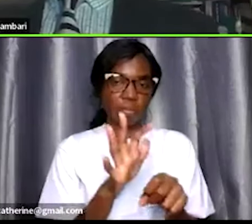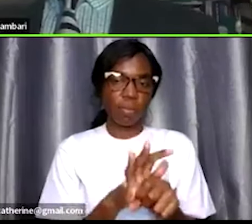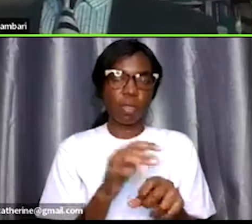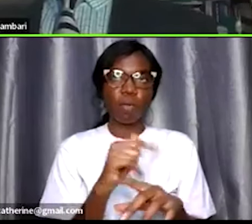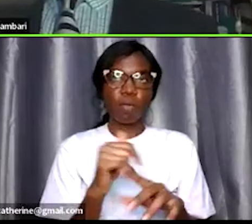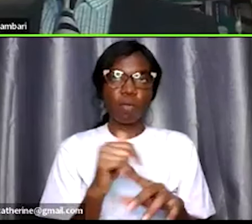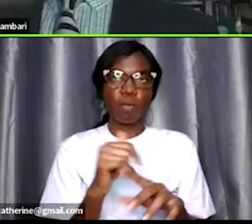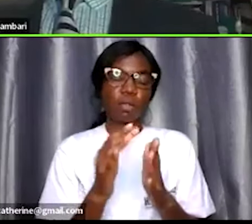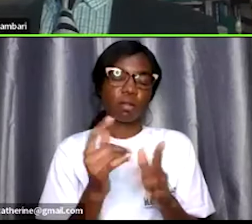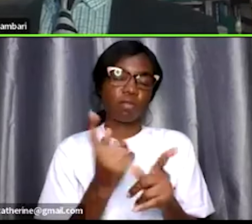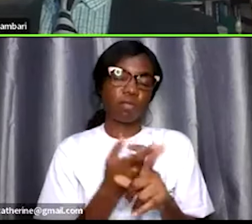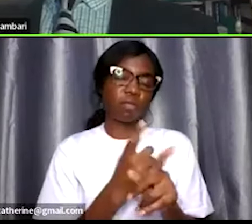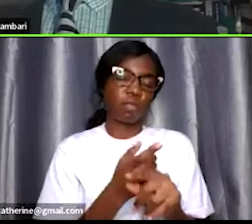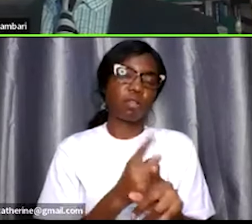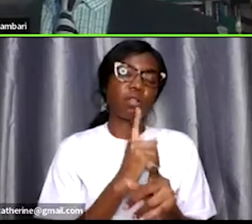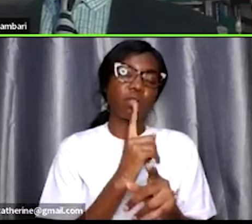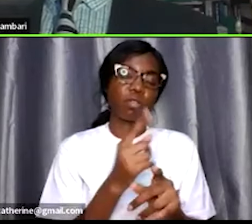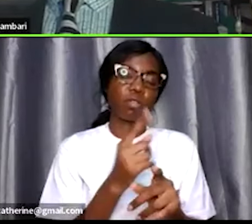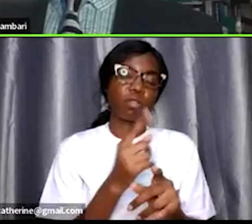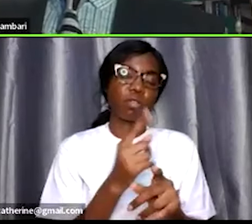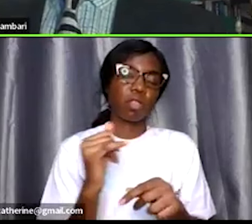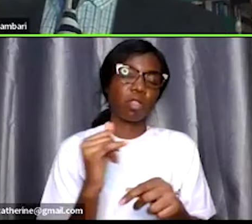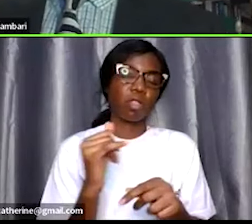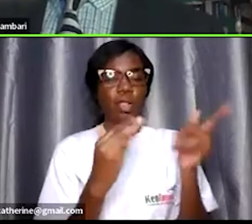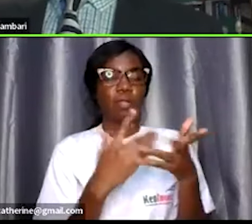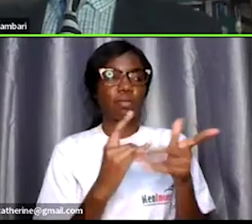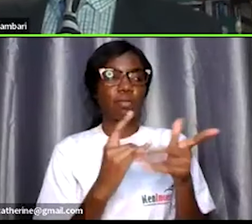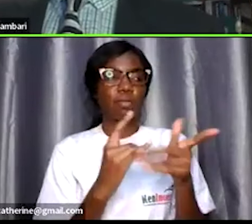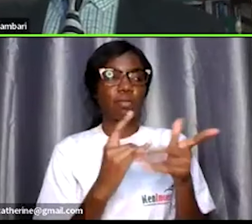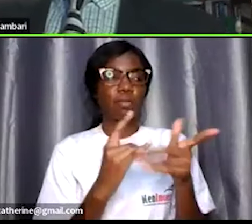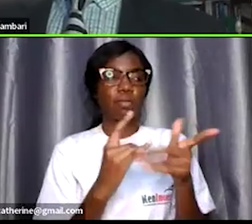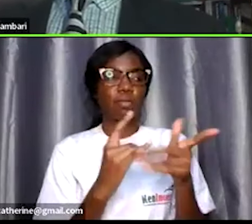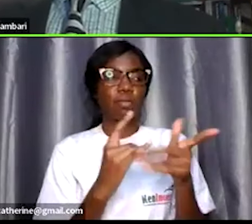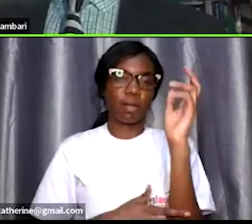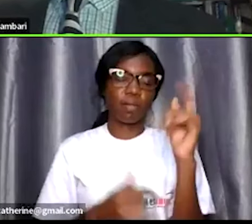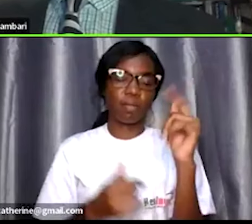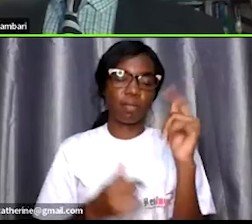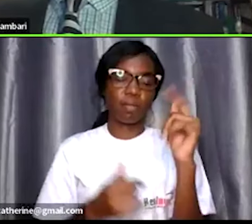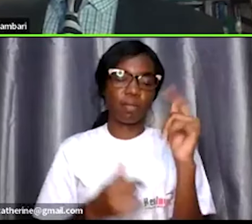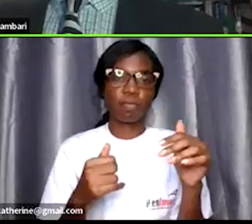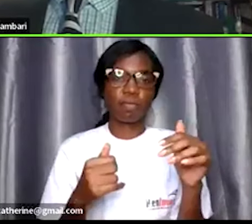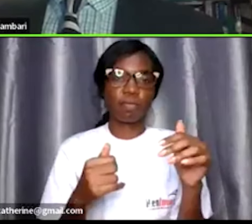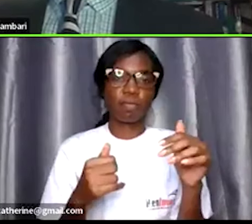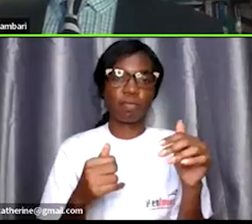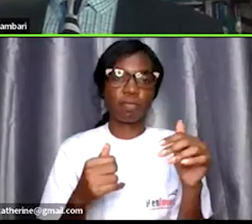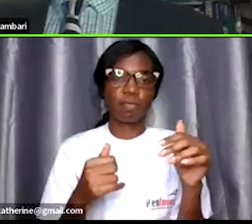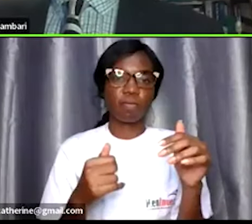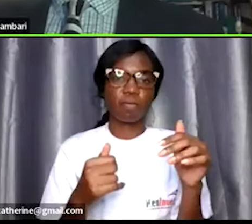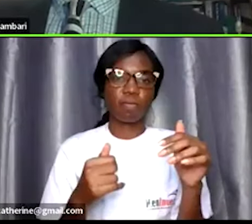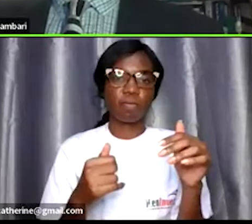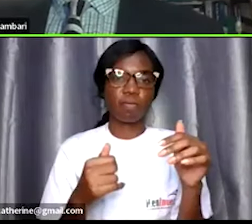not with the standing that the weather sometimes is very very bad because of snow and weed and rain and all that kind of thing